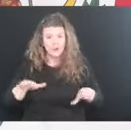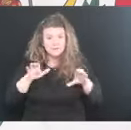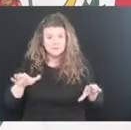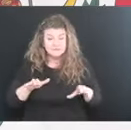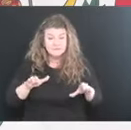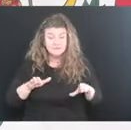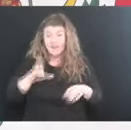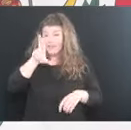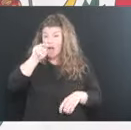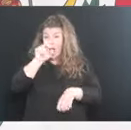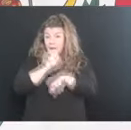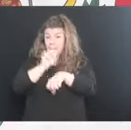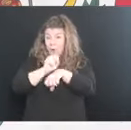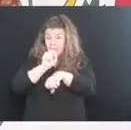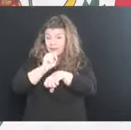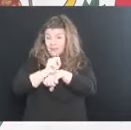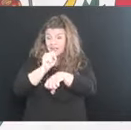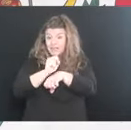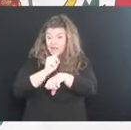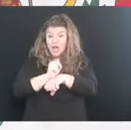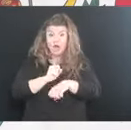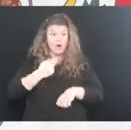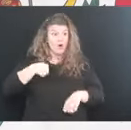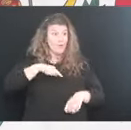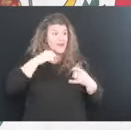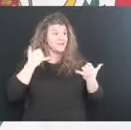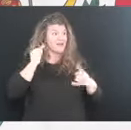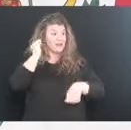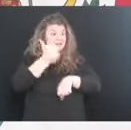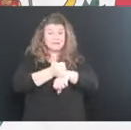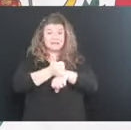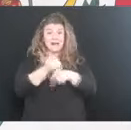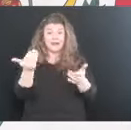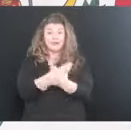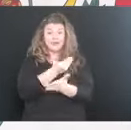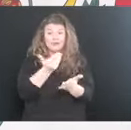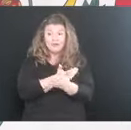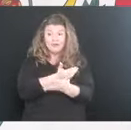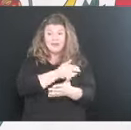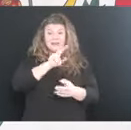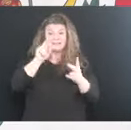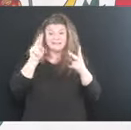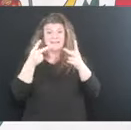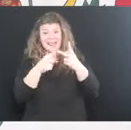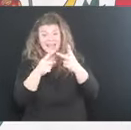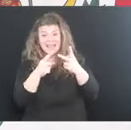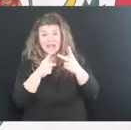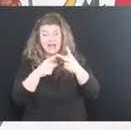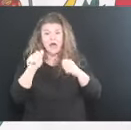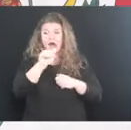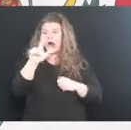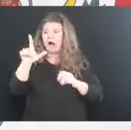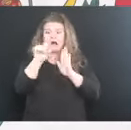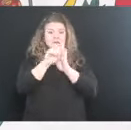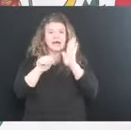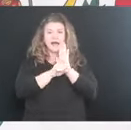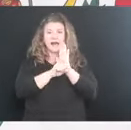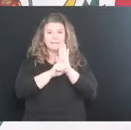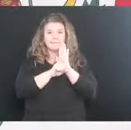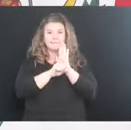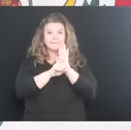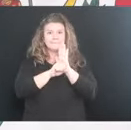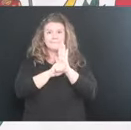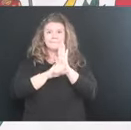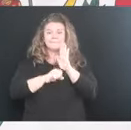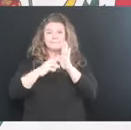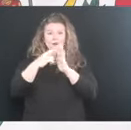unemployment, we have set a new, the second all time state record. West